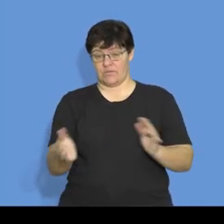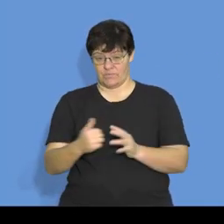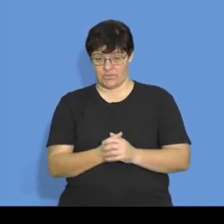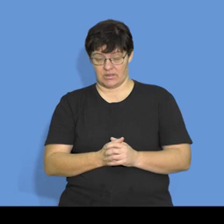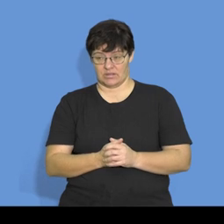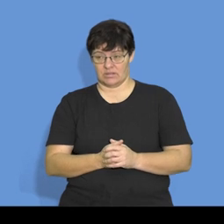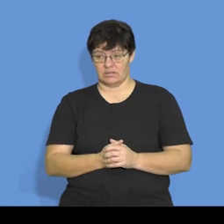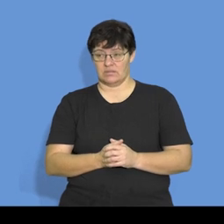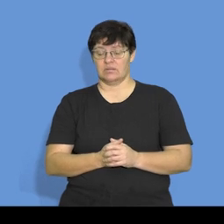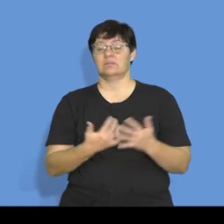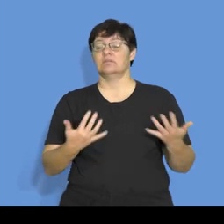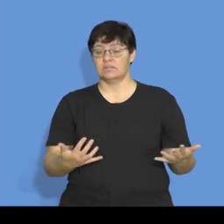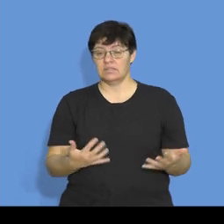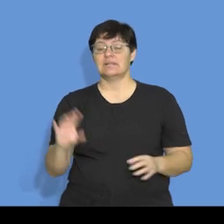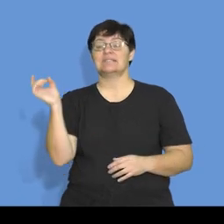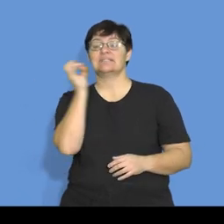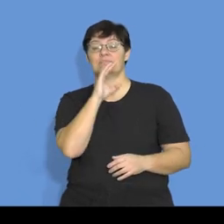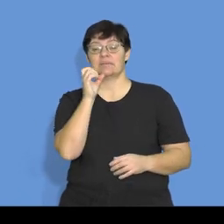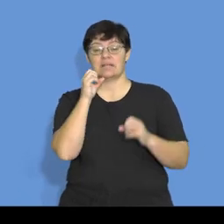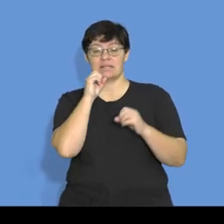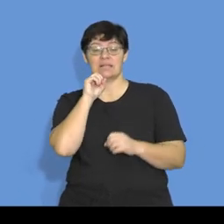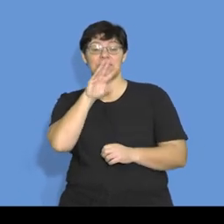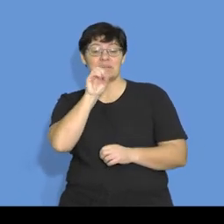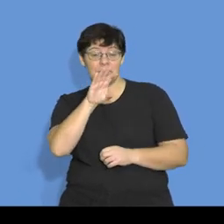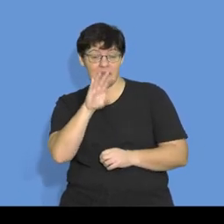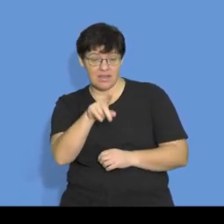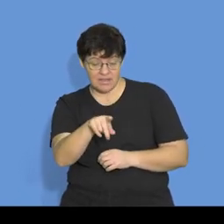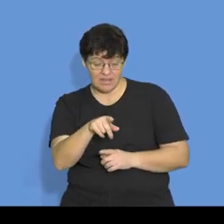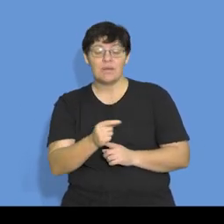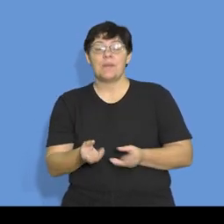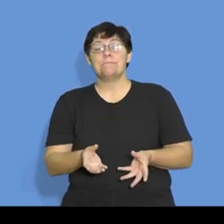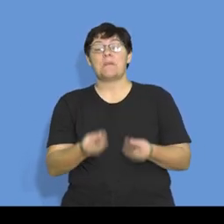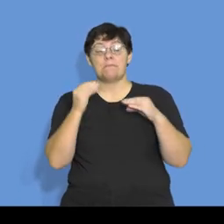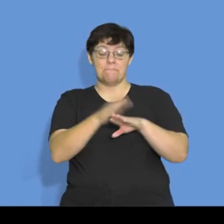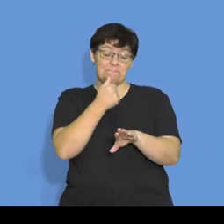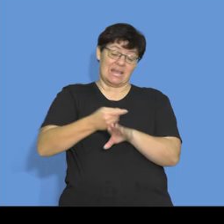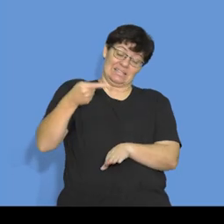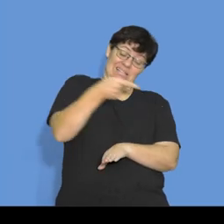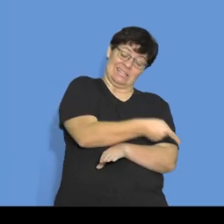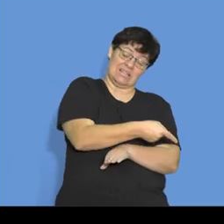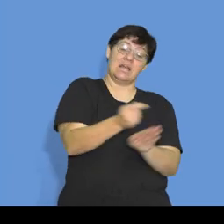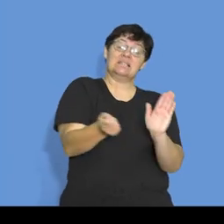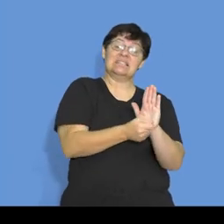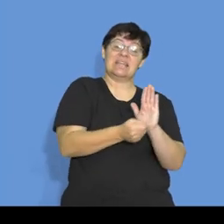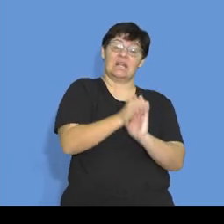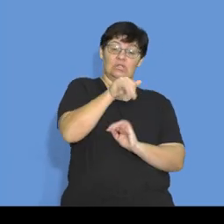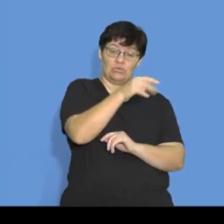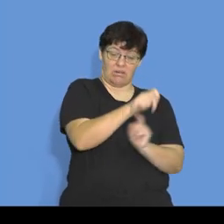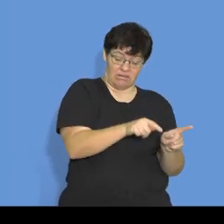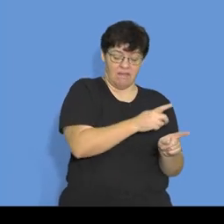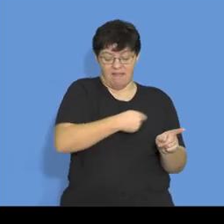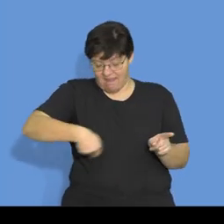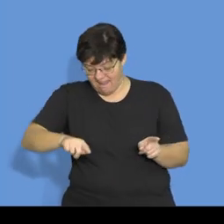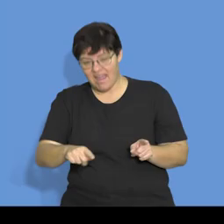obviously, in September, based on your June credit sale, you are now receiving the